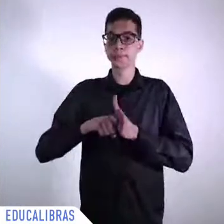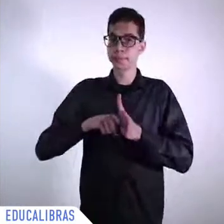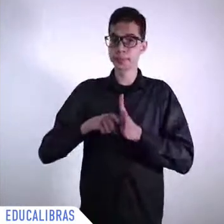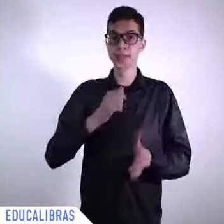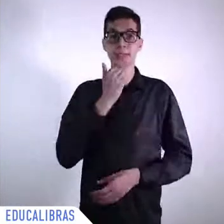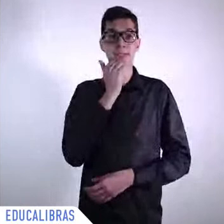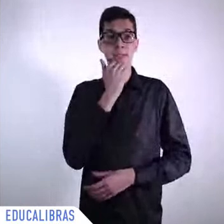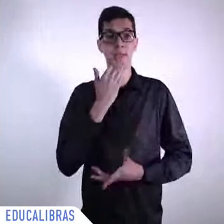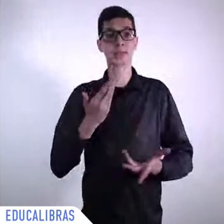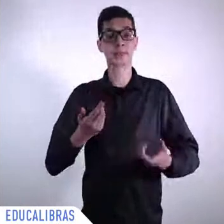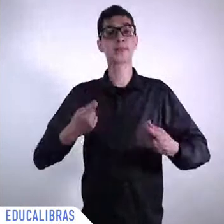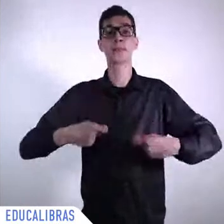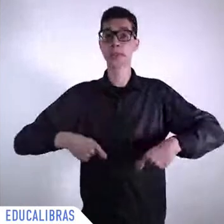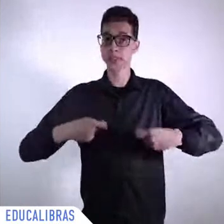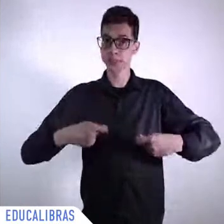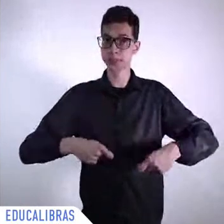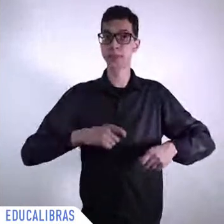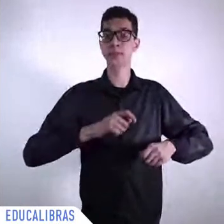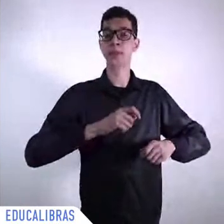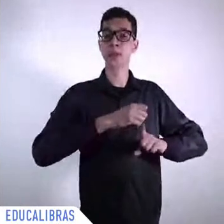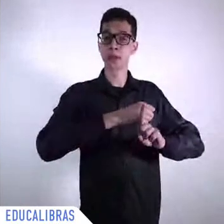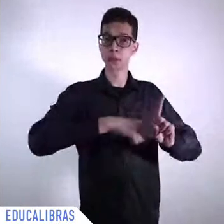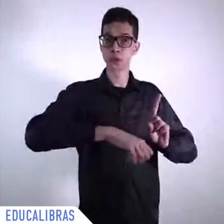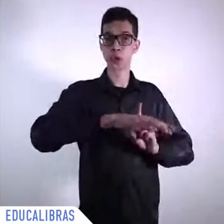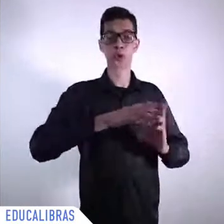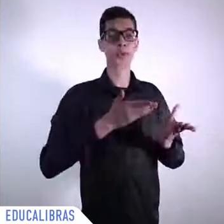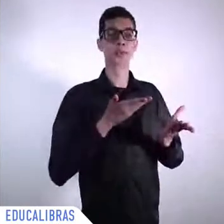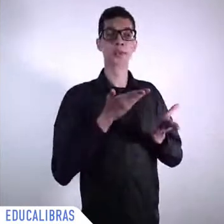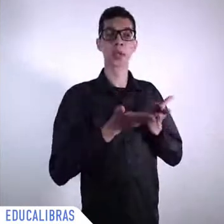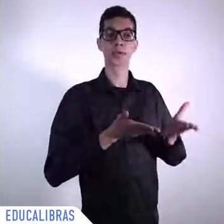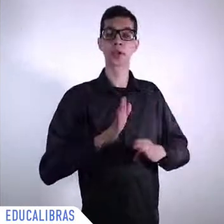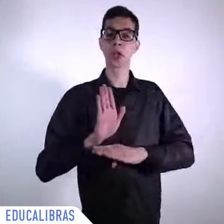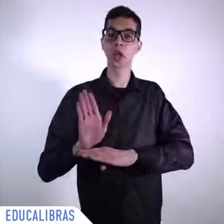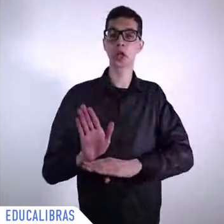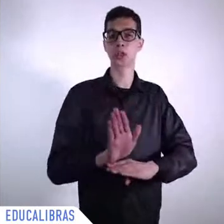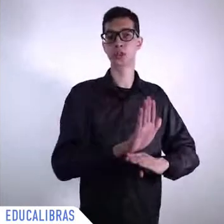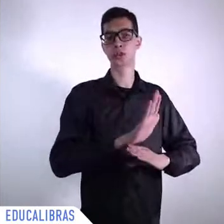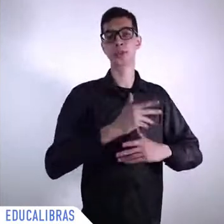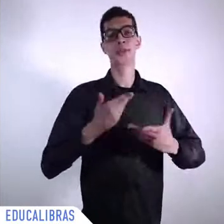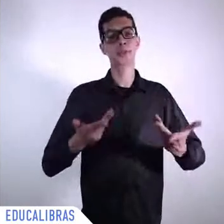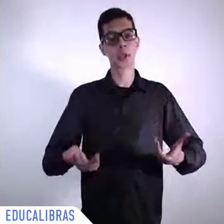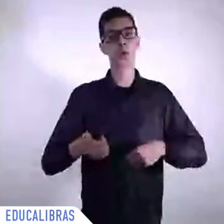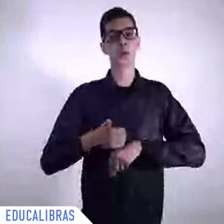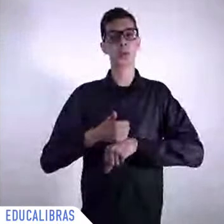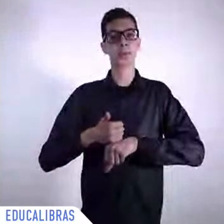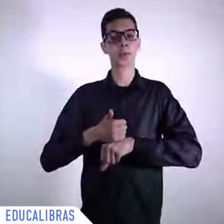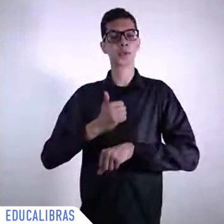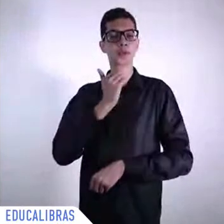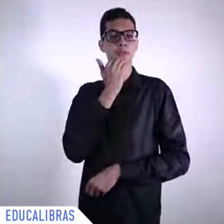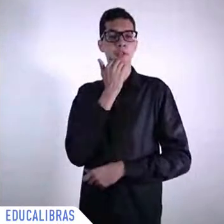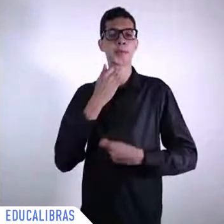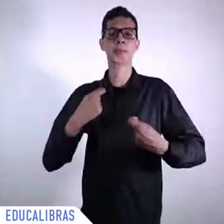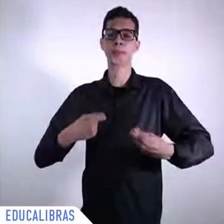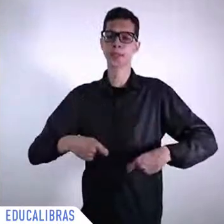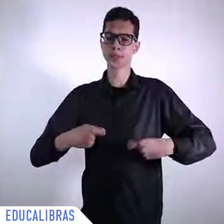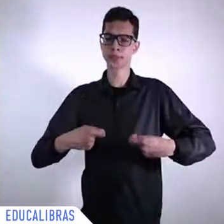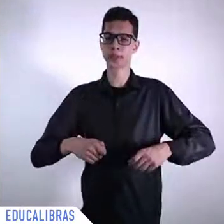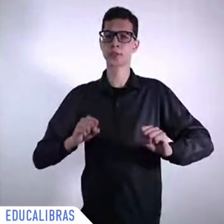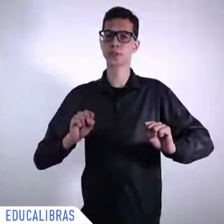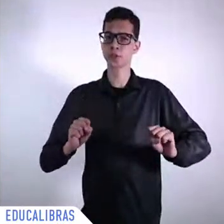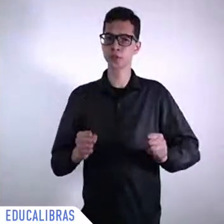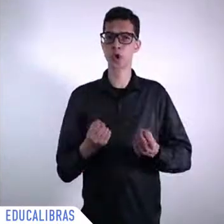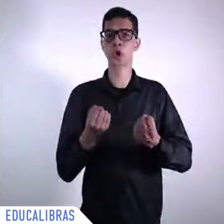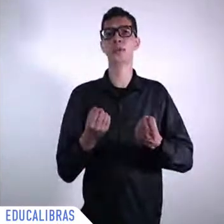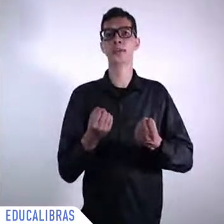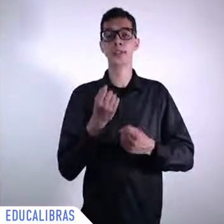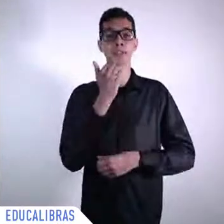in order to be an advocate for the science in order to be in a normal